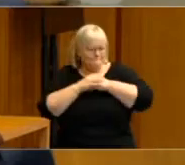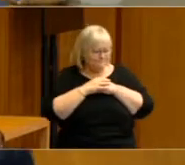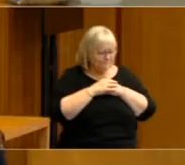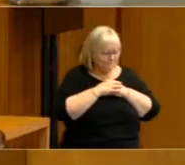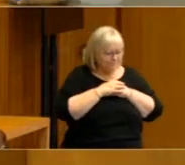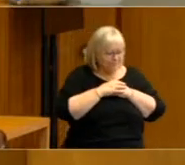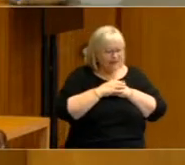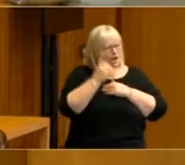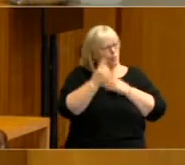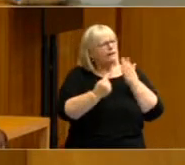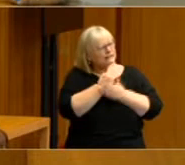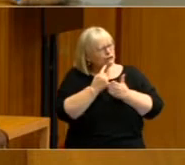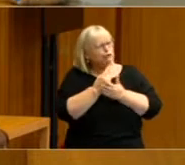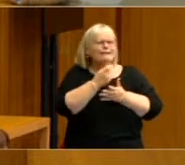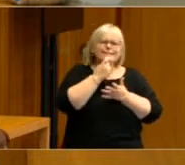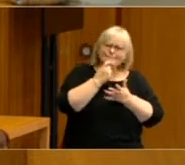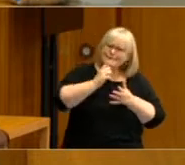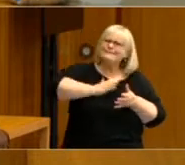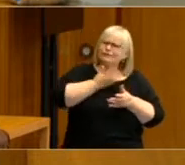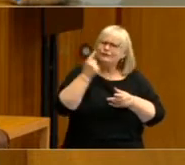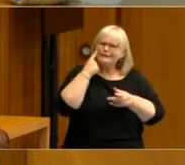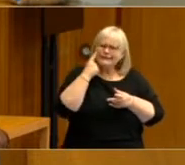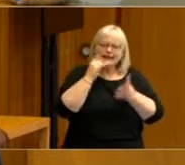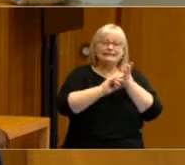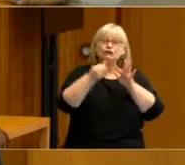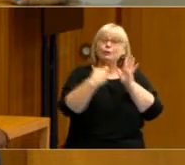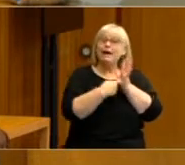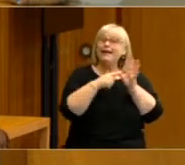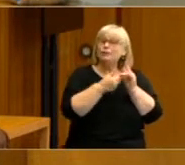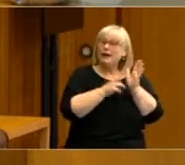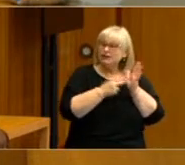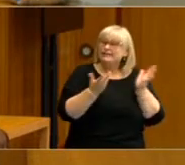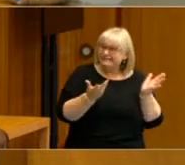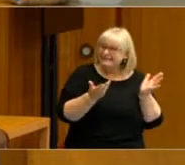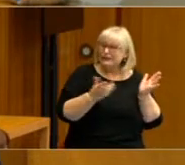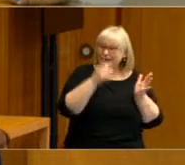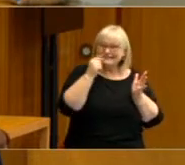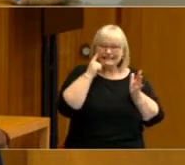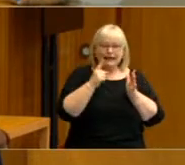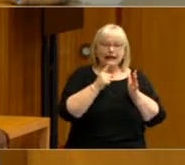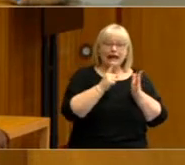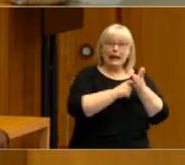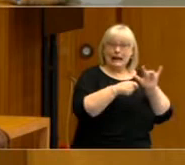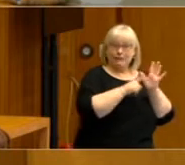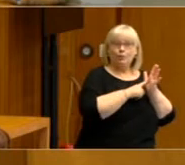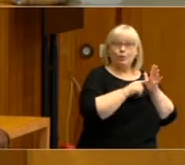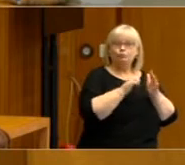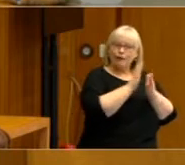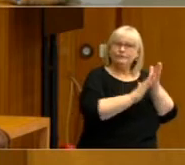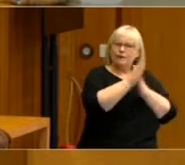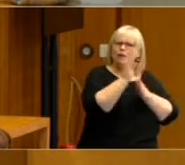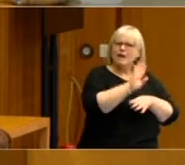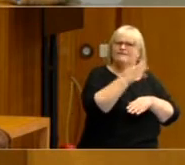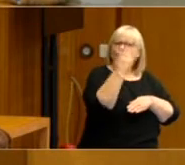issues there which is sort of interesting is superannuation and you can see that there's a coalition advantage there of about 14